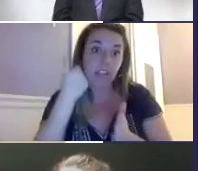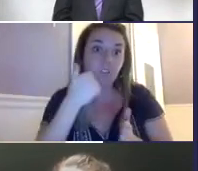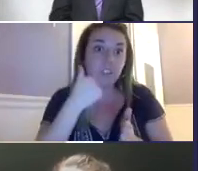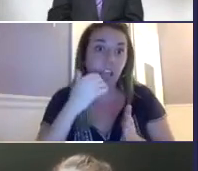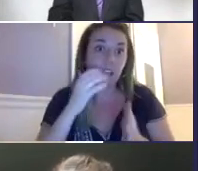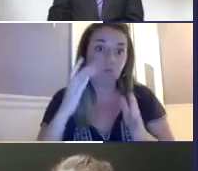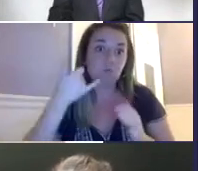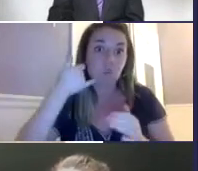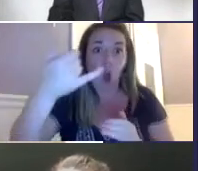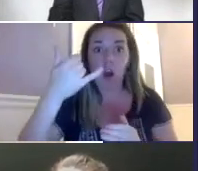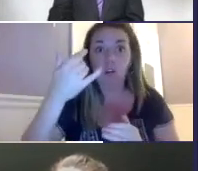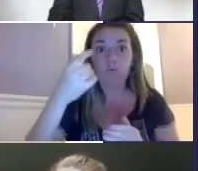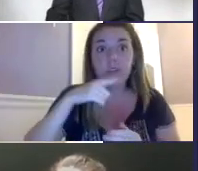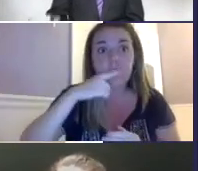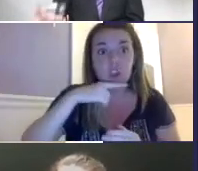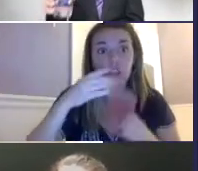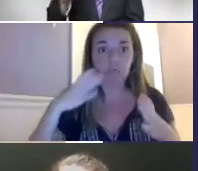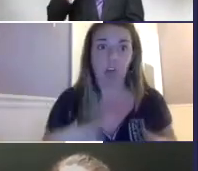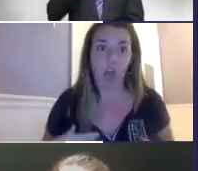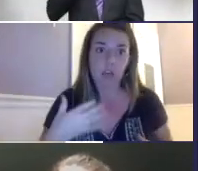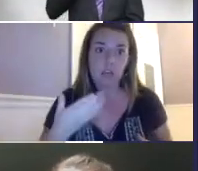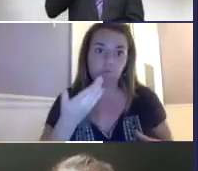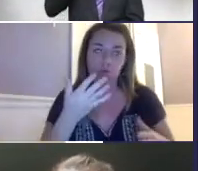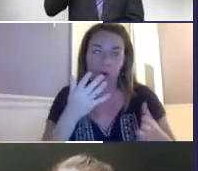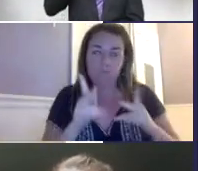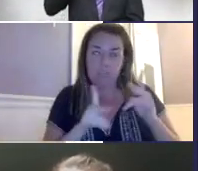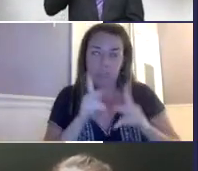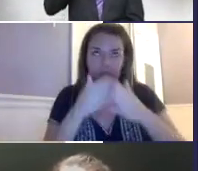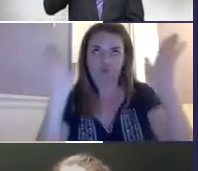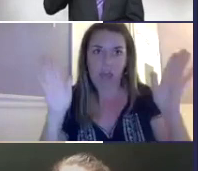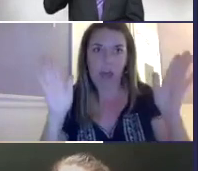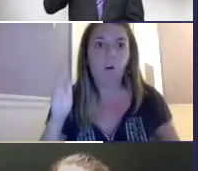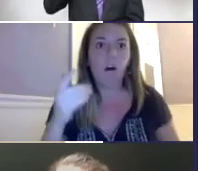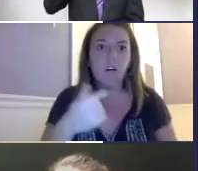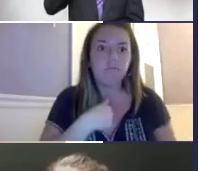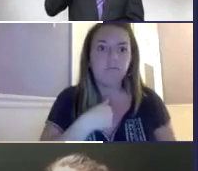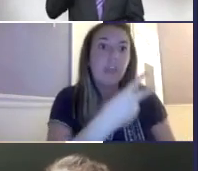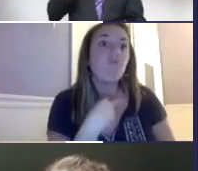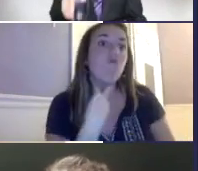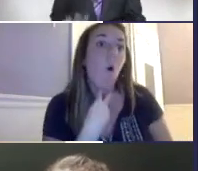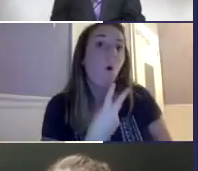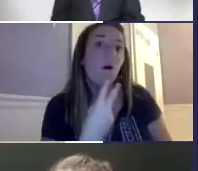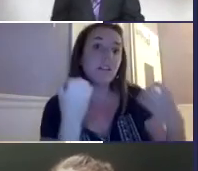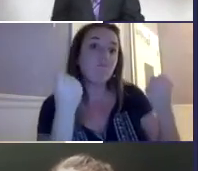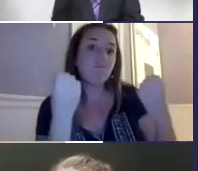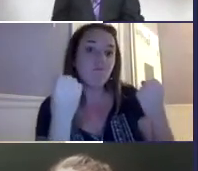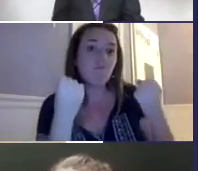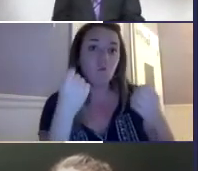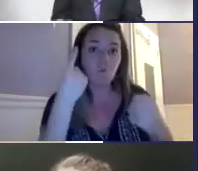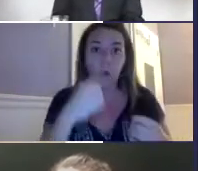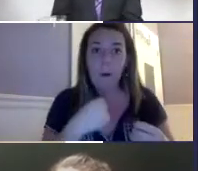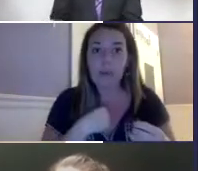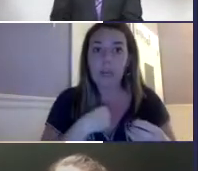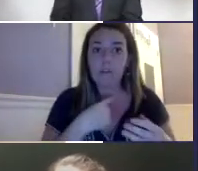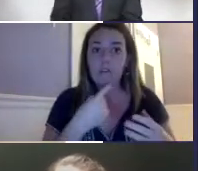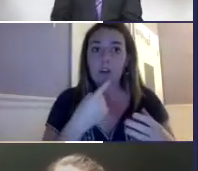service very often. That's an everyday use for me because that's how I call people. That's how I call hearing people on the phone and hearing clients, but also hearing